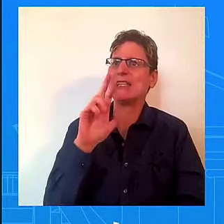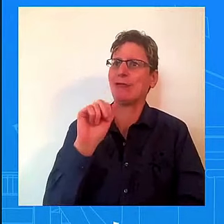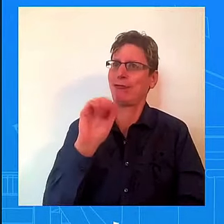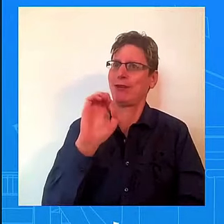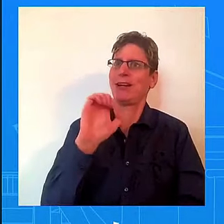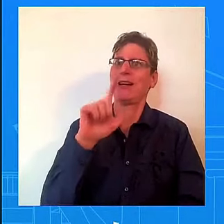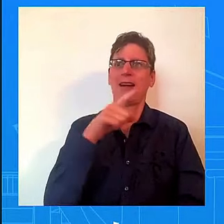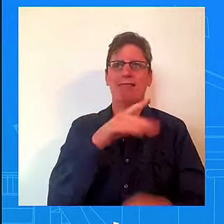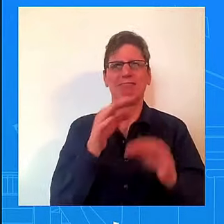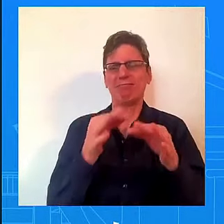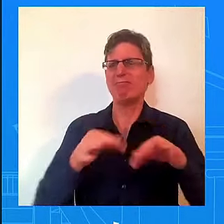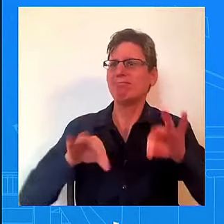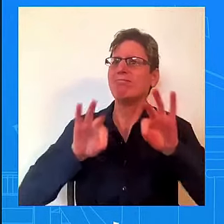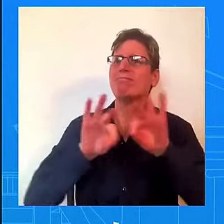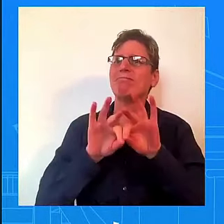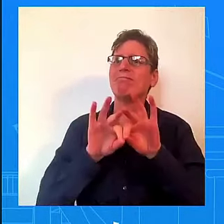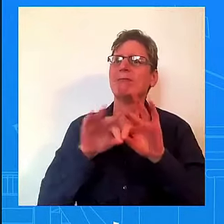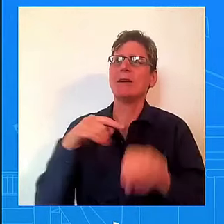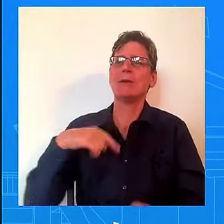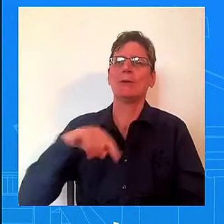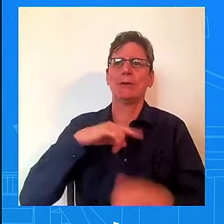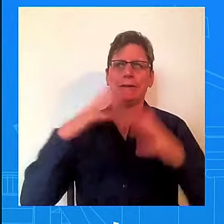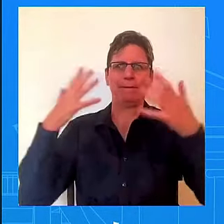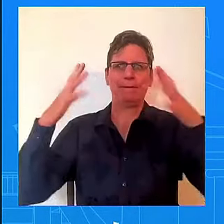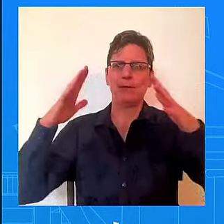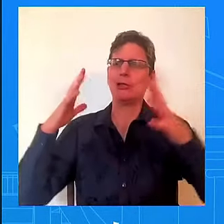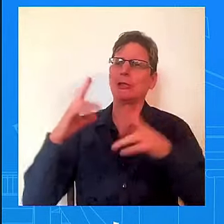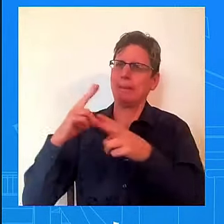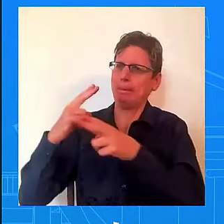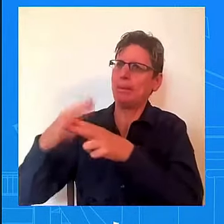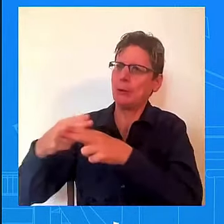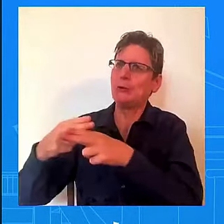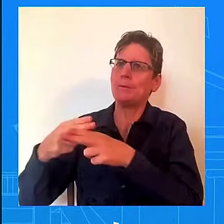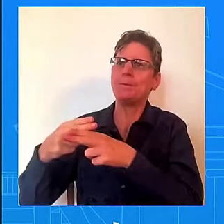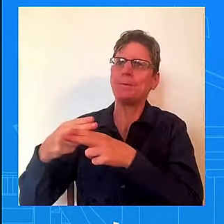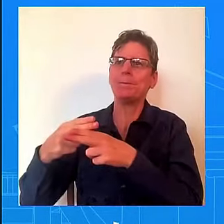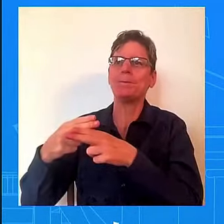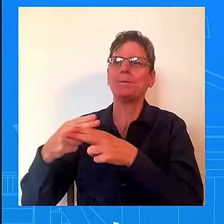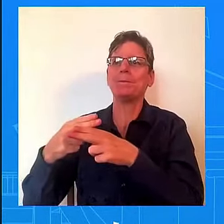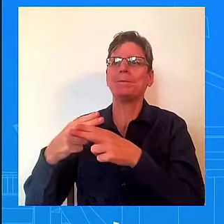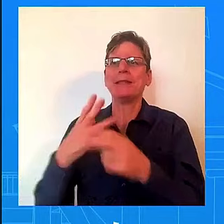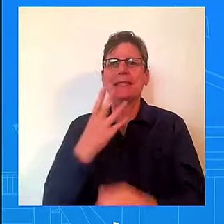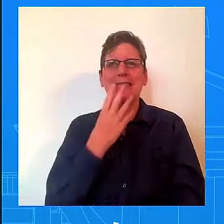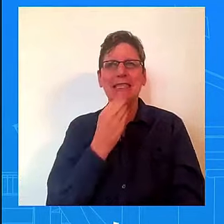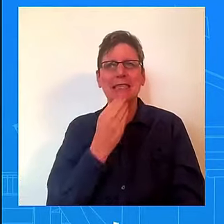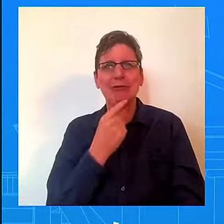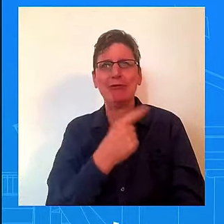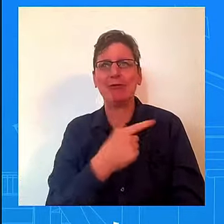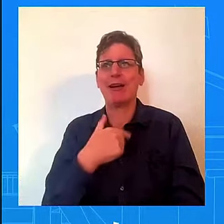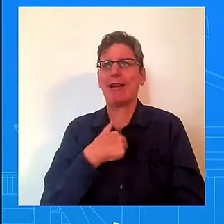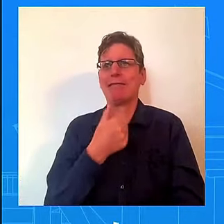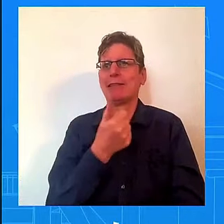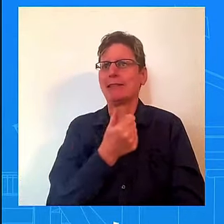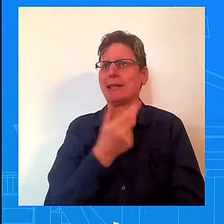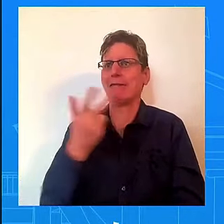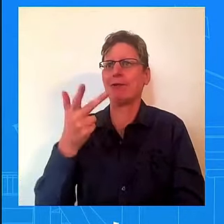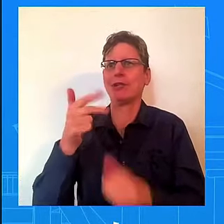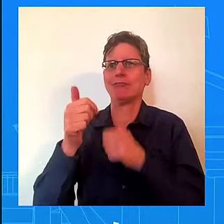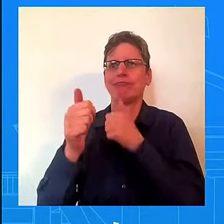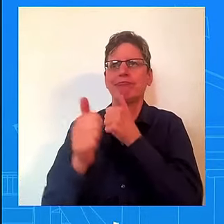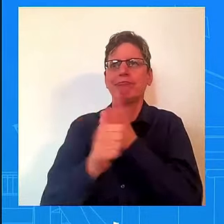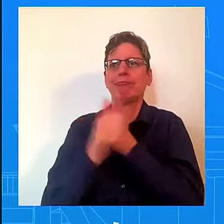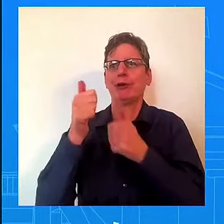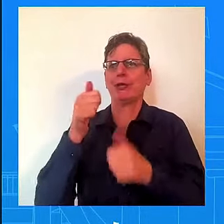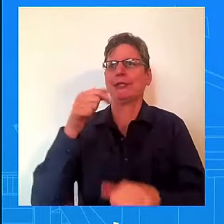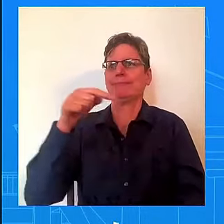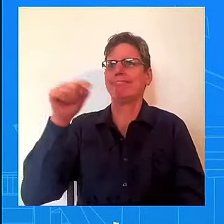this podium many times. Israel faces a number of threats from – throughout the region. And so that is ironclad. That has not